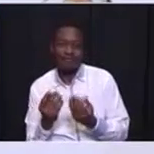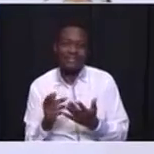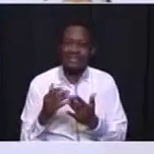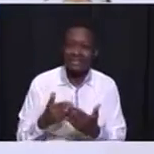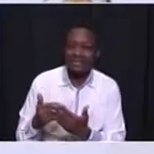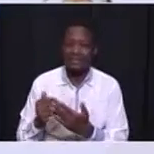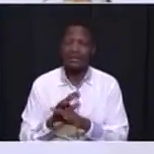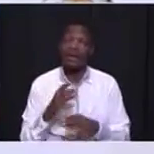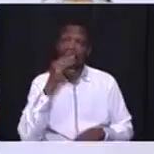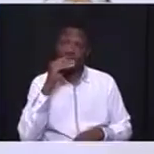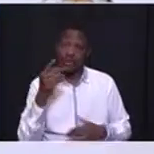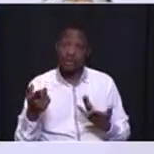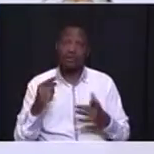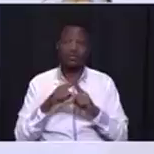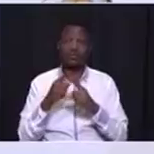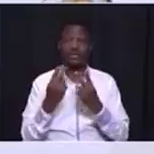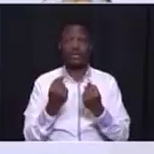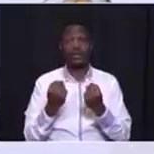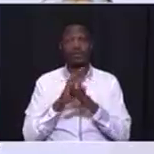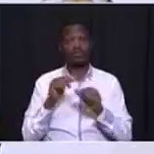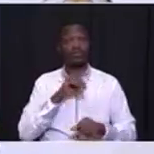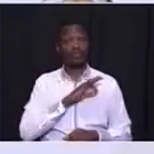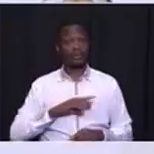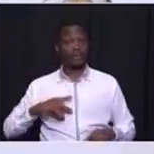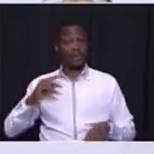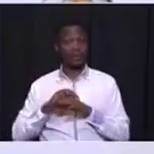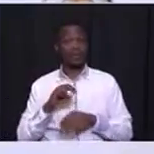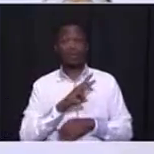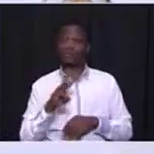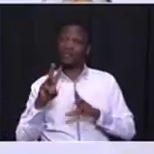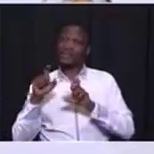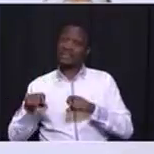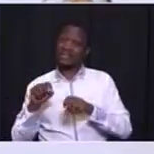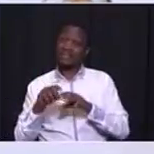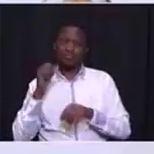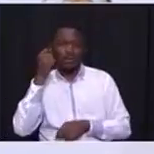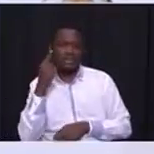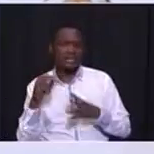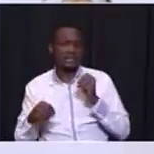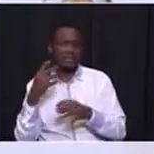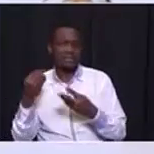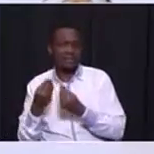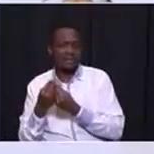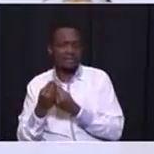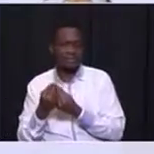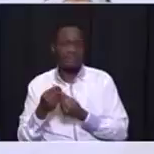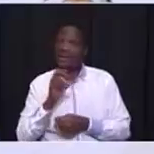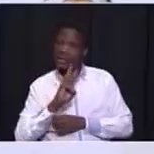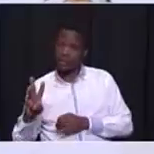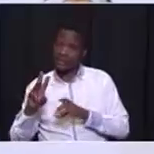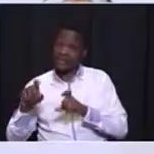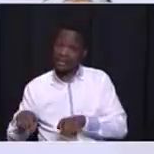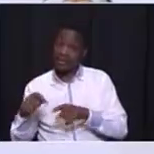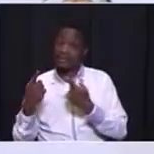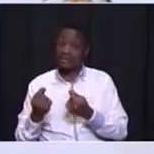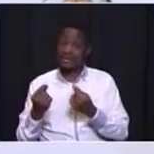want to say I've been talking to the new premier of the Western Cape to understand some of the things they are doing the Western Cape has done well